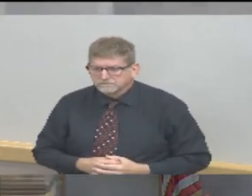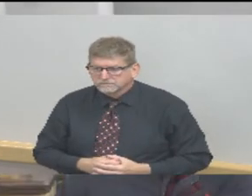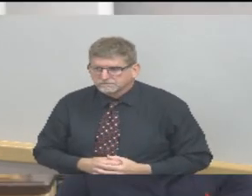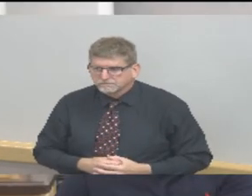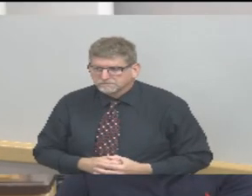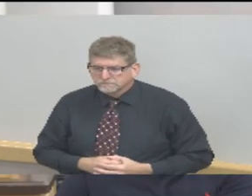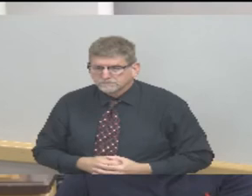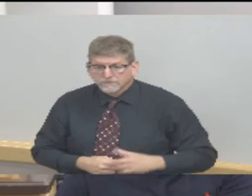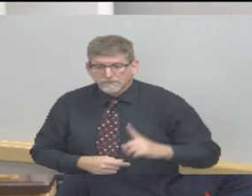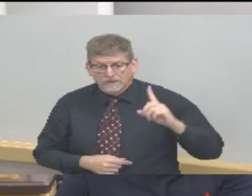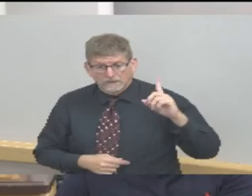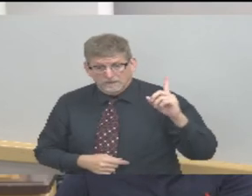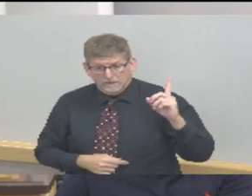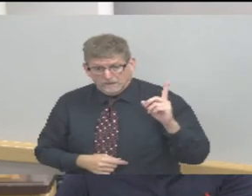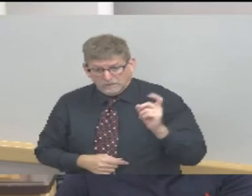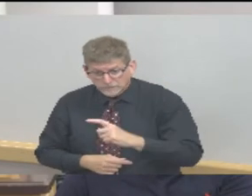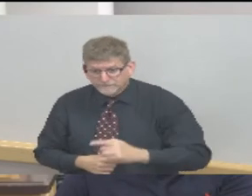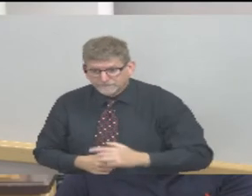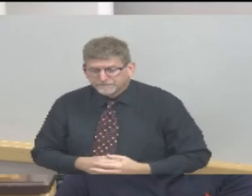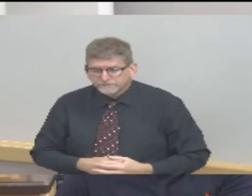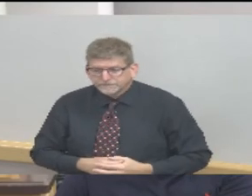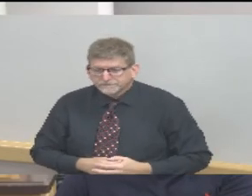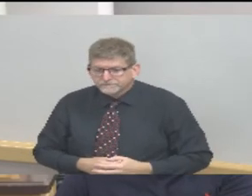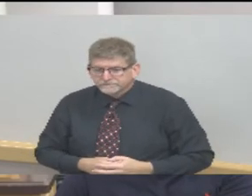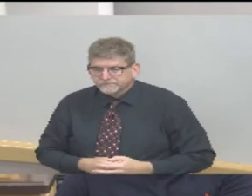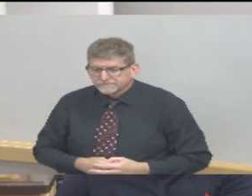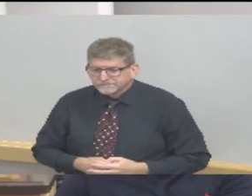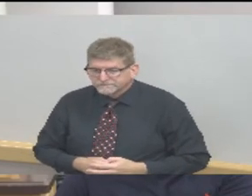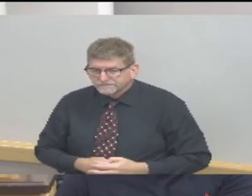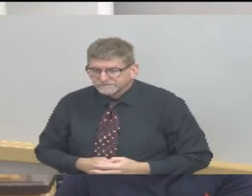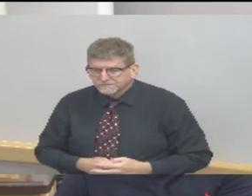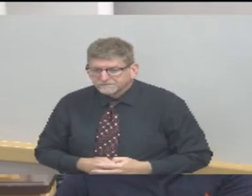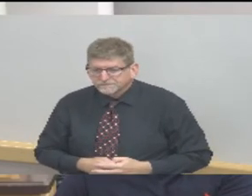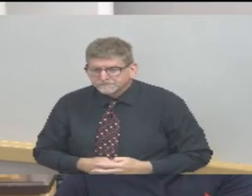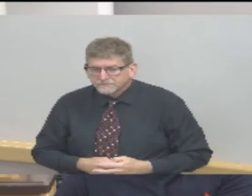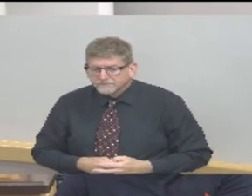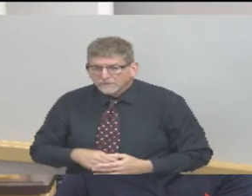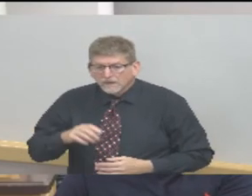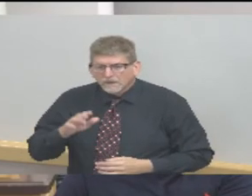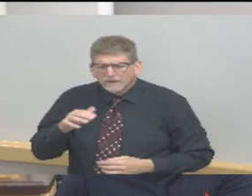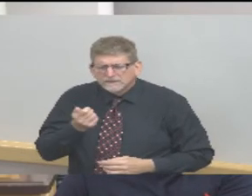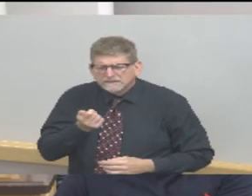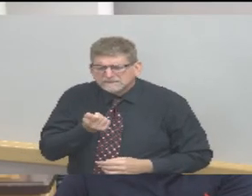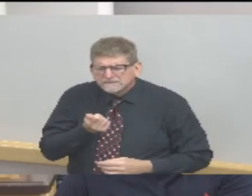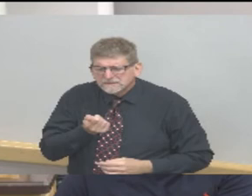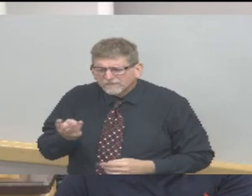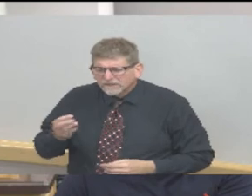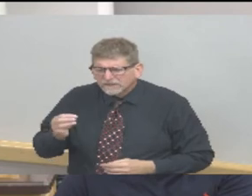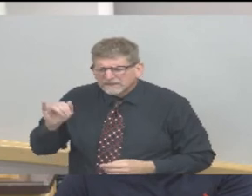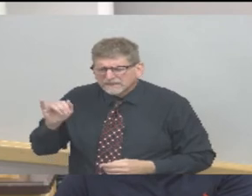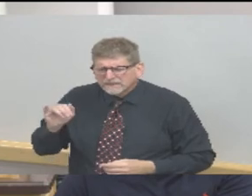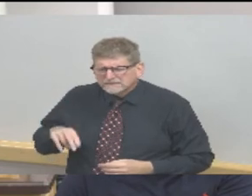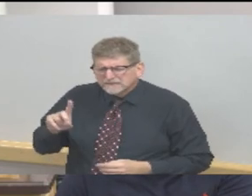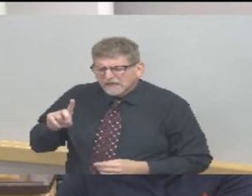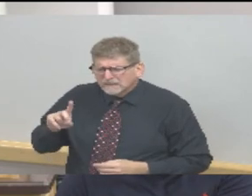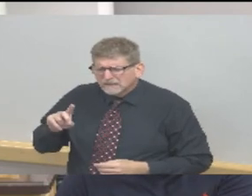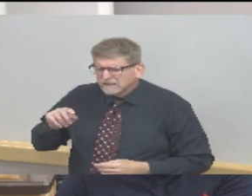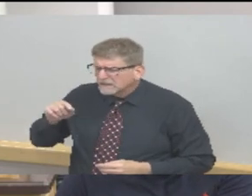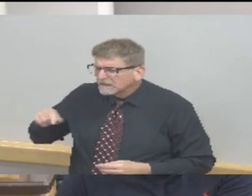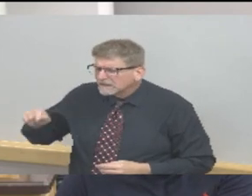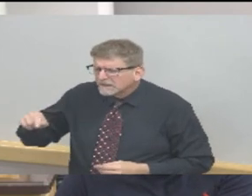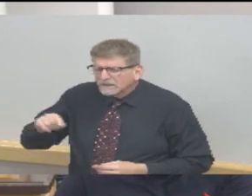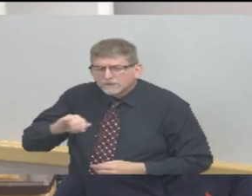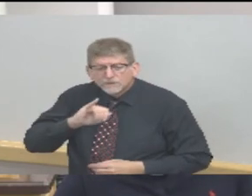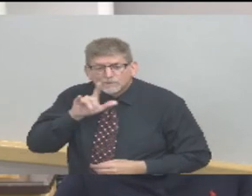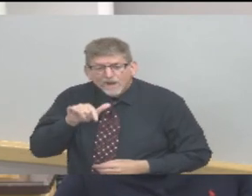Hello, everyone. I'm Anna Darling from WLFI. Several Indiana cities have already canceled their 4th of July celebrations and plans. Is there any